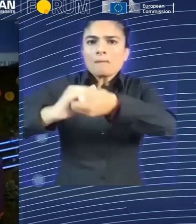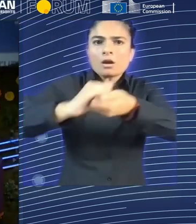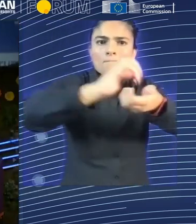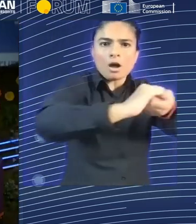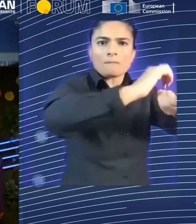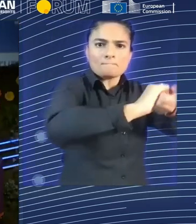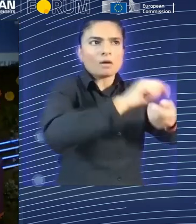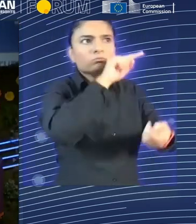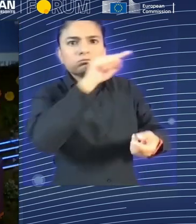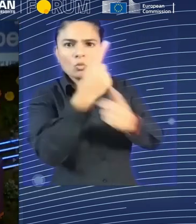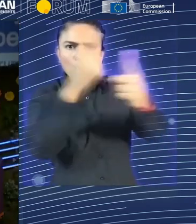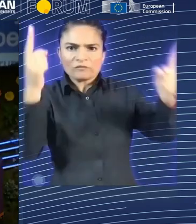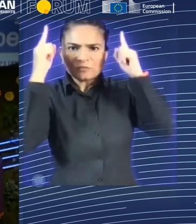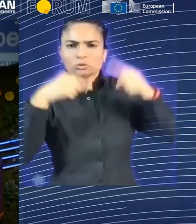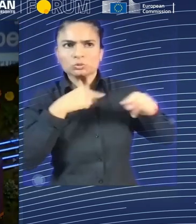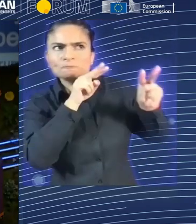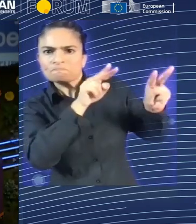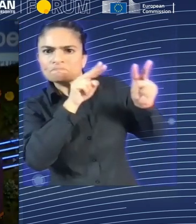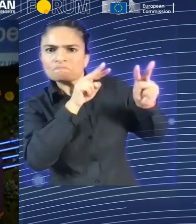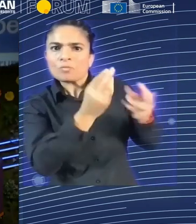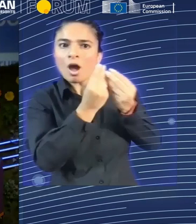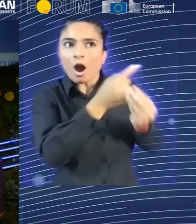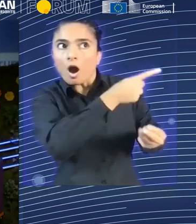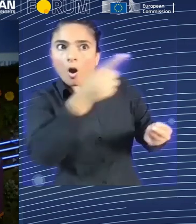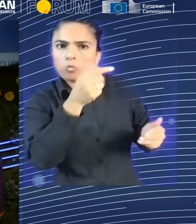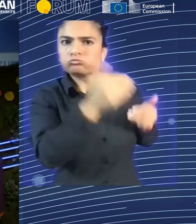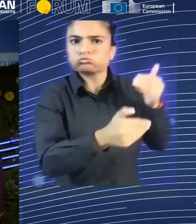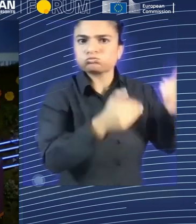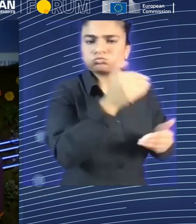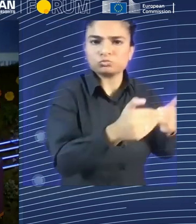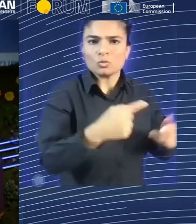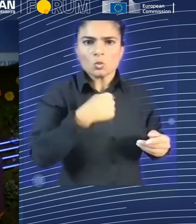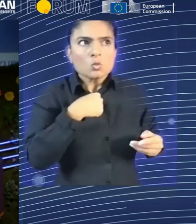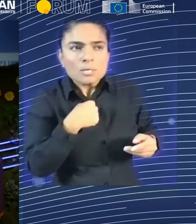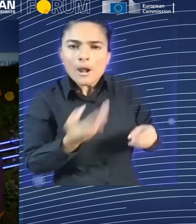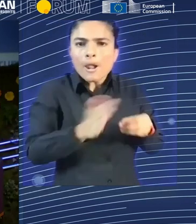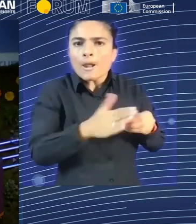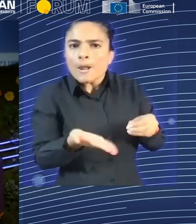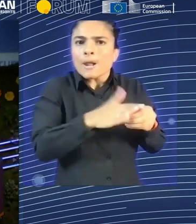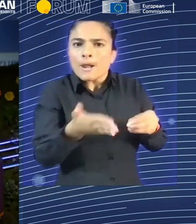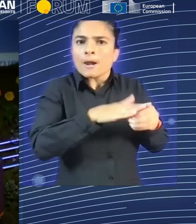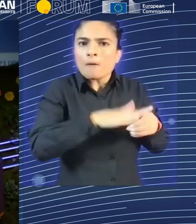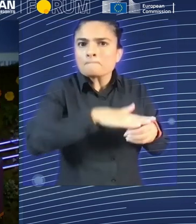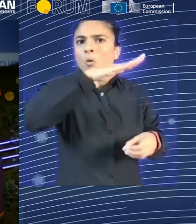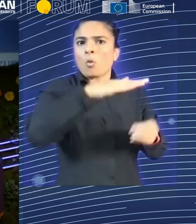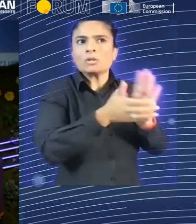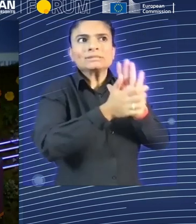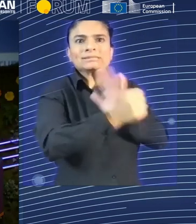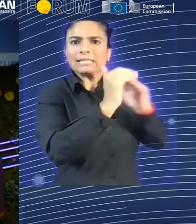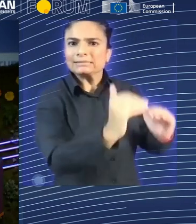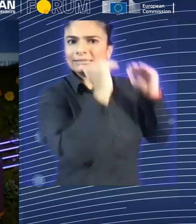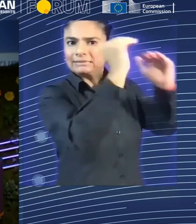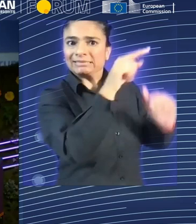But more broadly, know, Accenture is a very large company, more than 700,000 people globally.